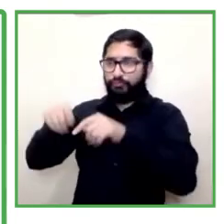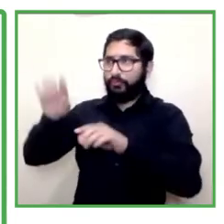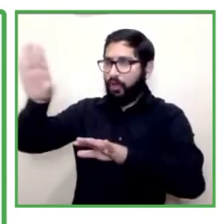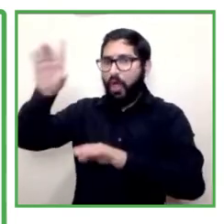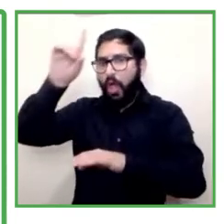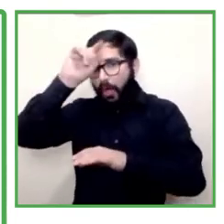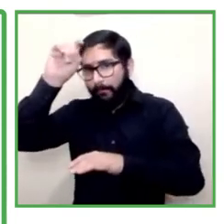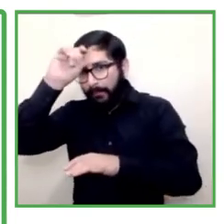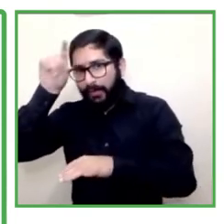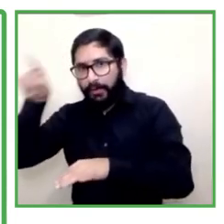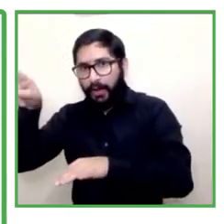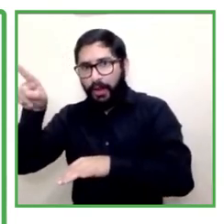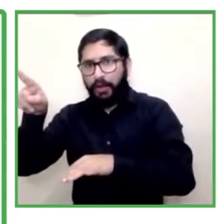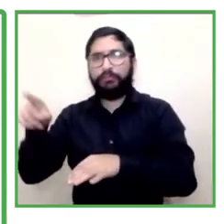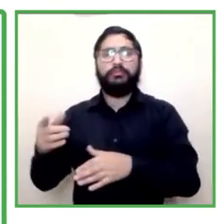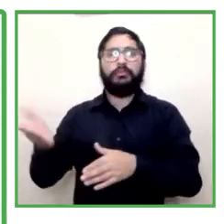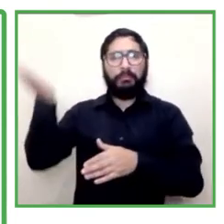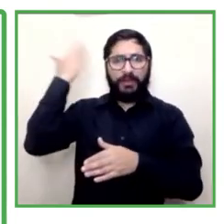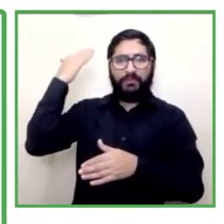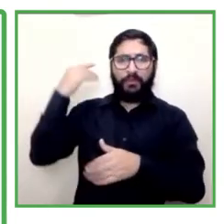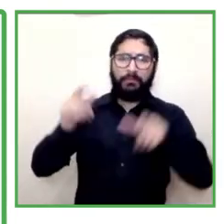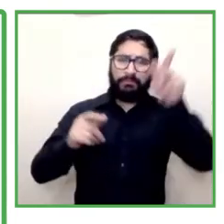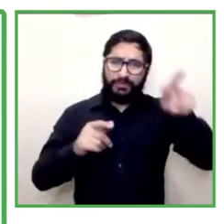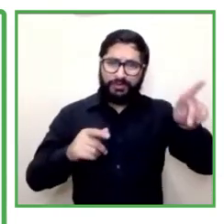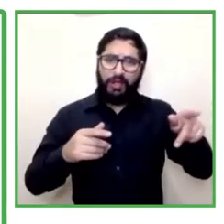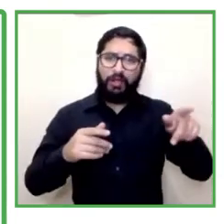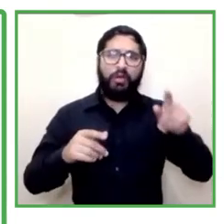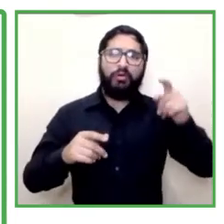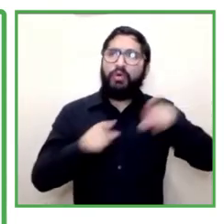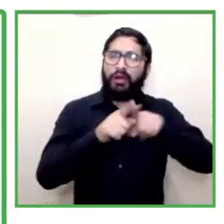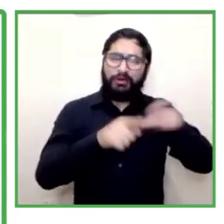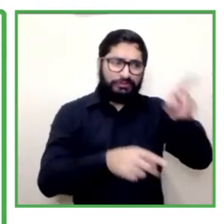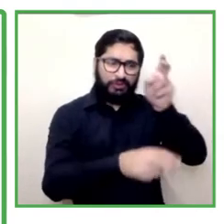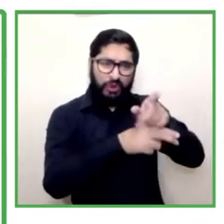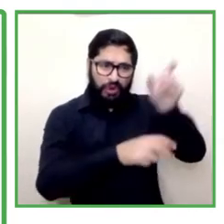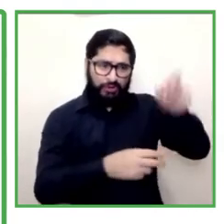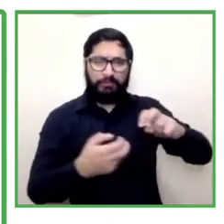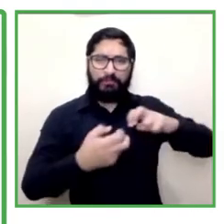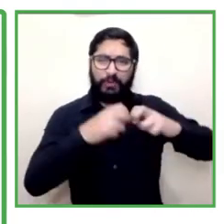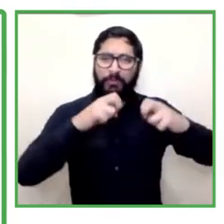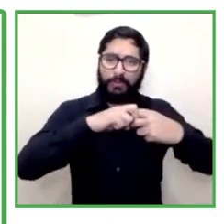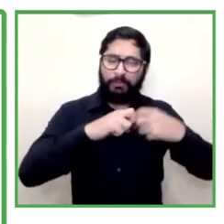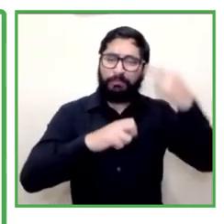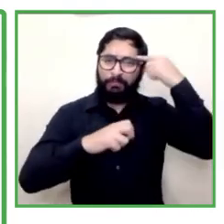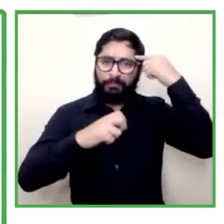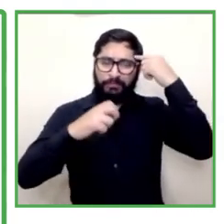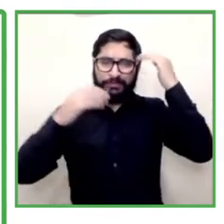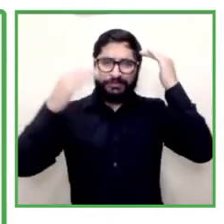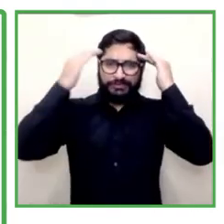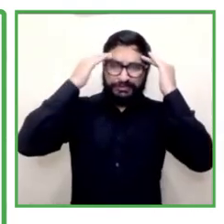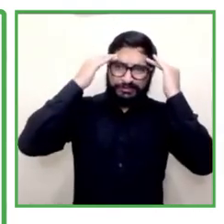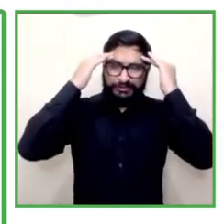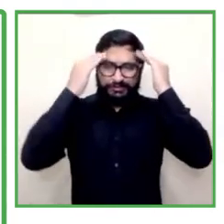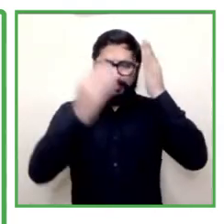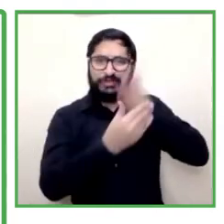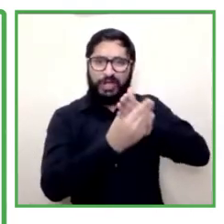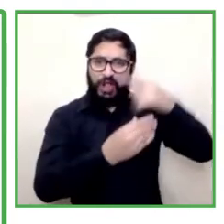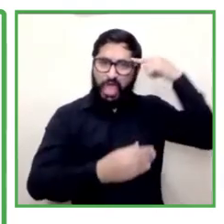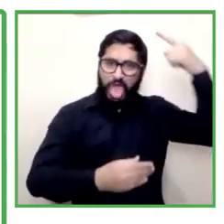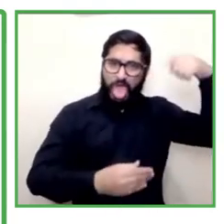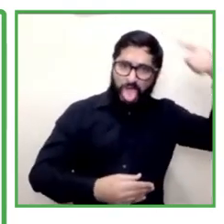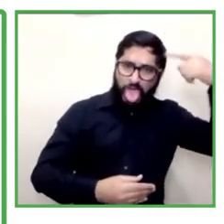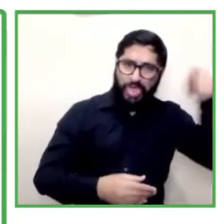institutions that still exist in our country like mental hospitals that i think